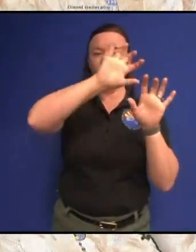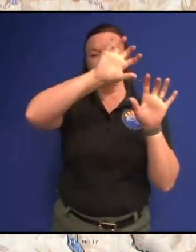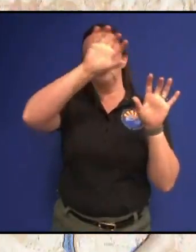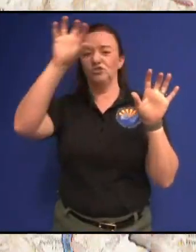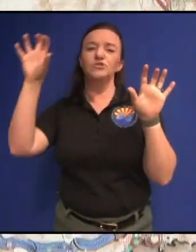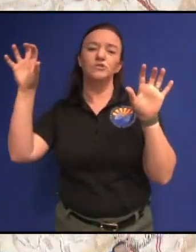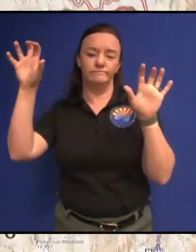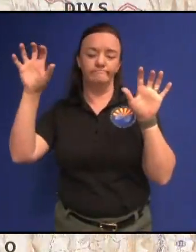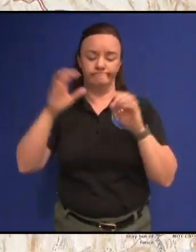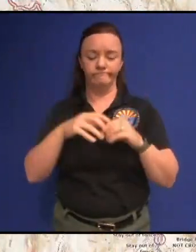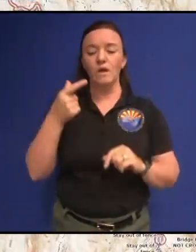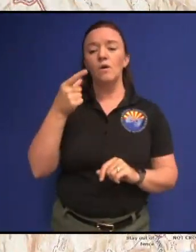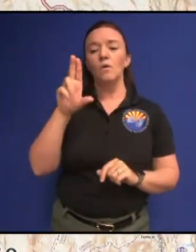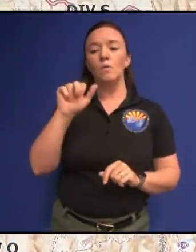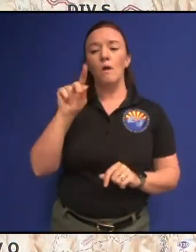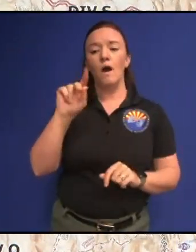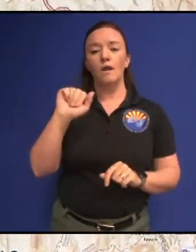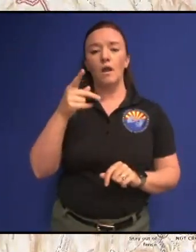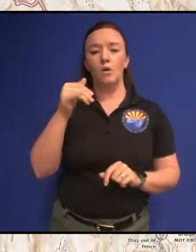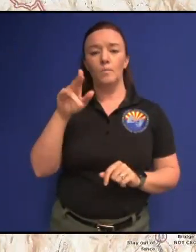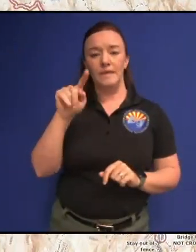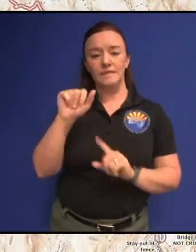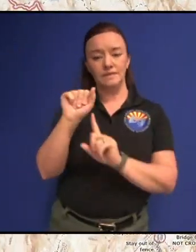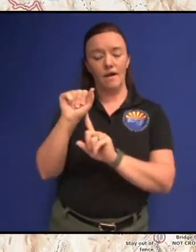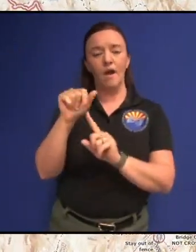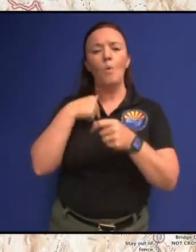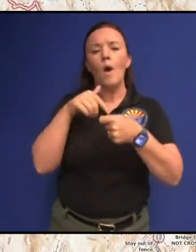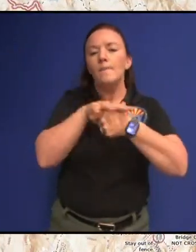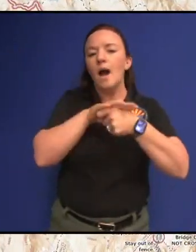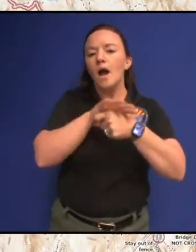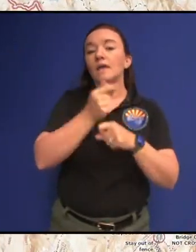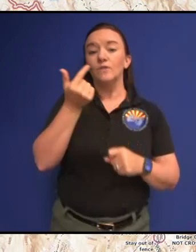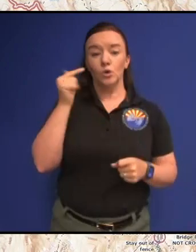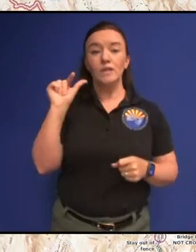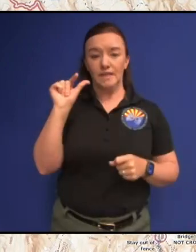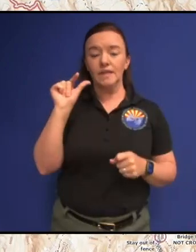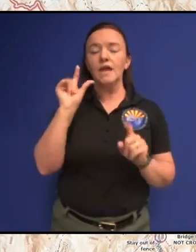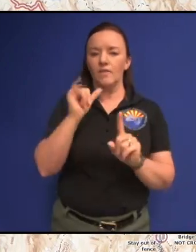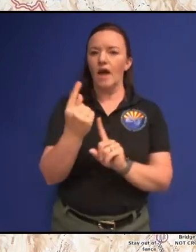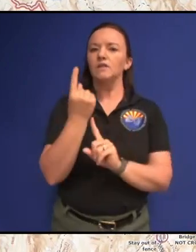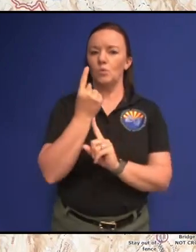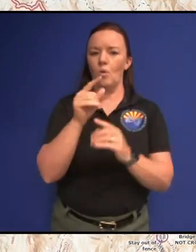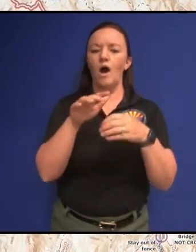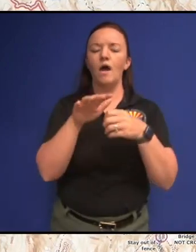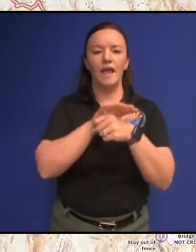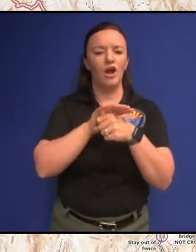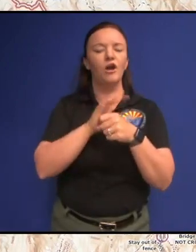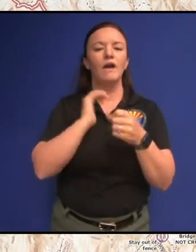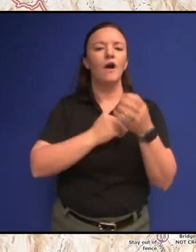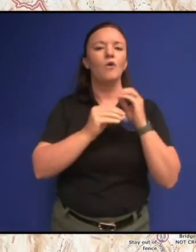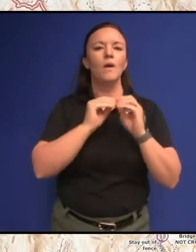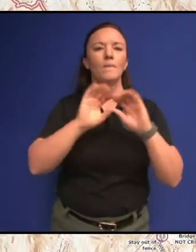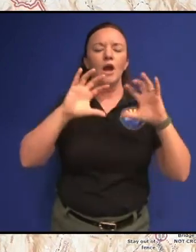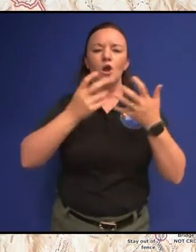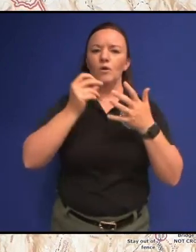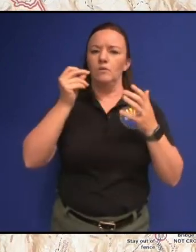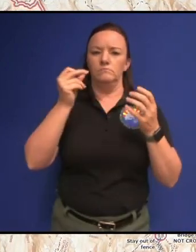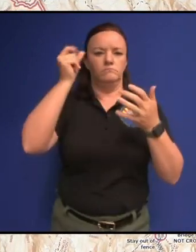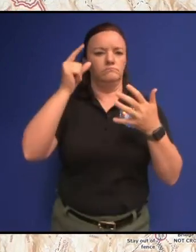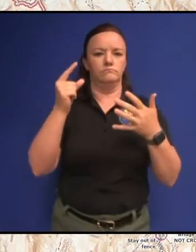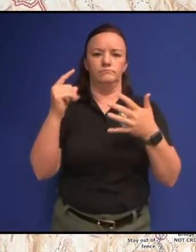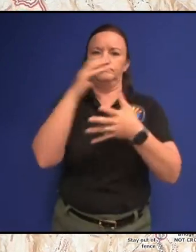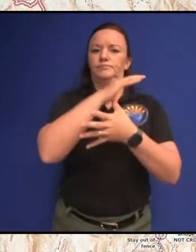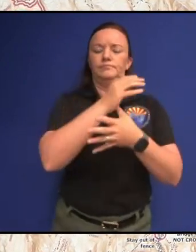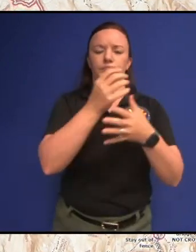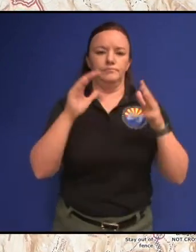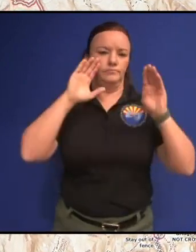north of Guadalapinta there's a pocket of green that's because that's one of the areas where our repair groups started concentrating their efforts and then